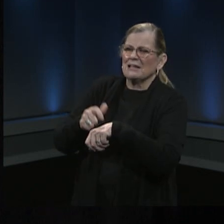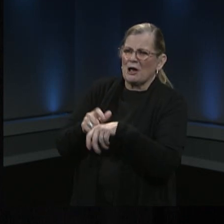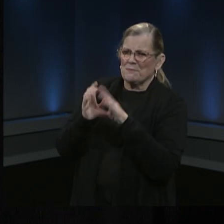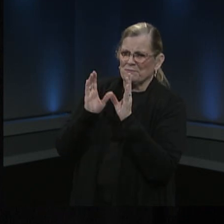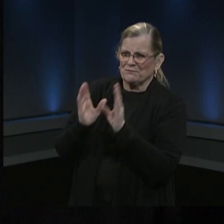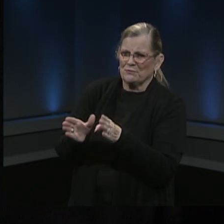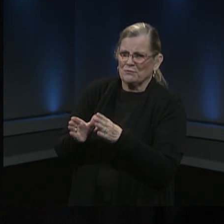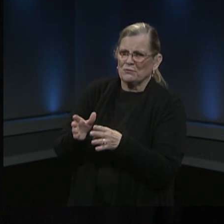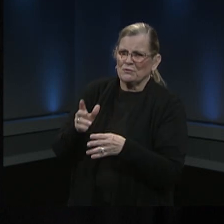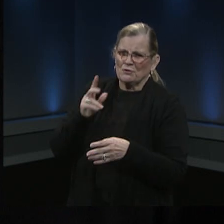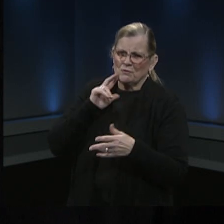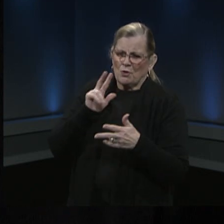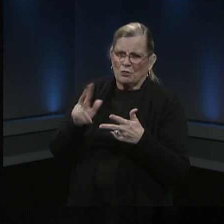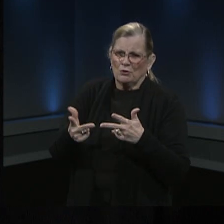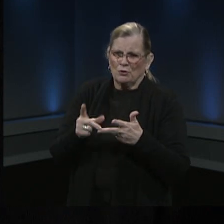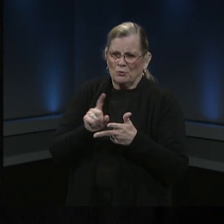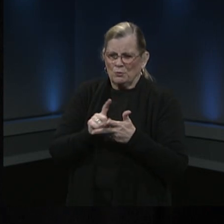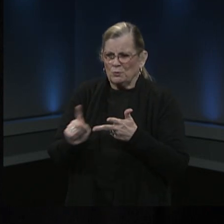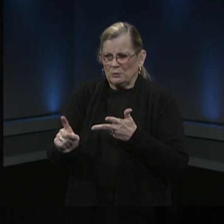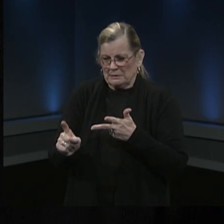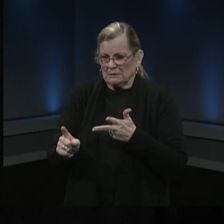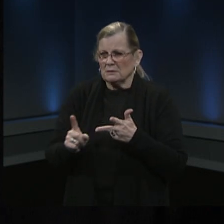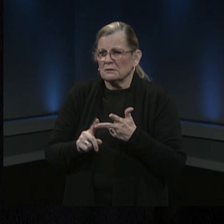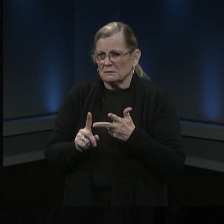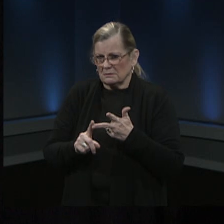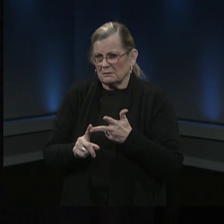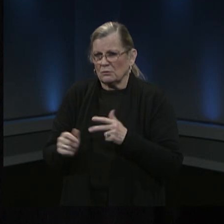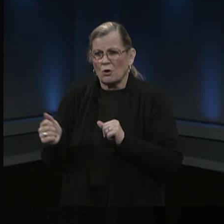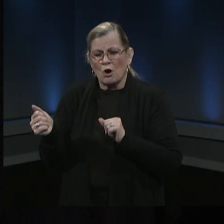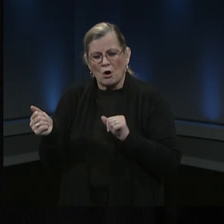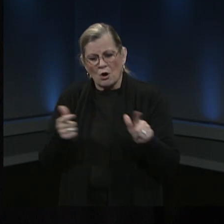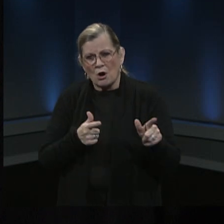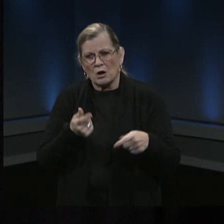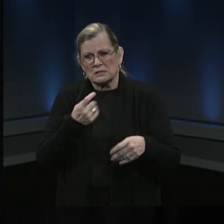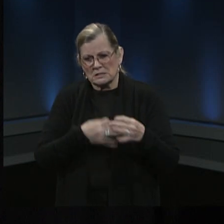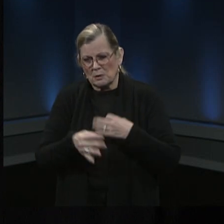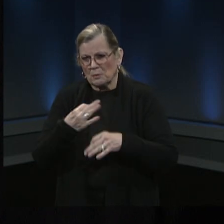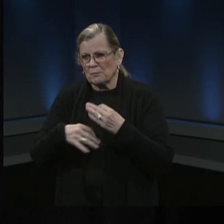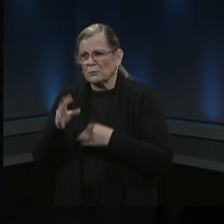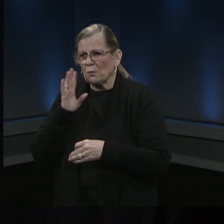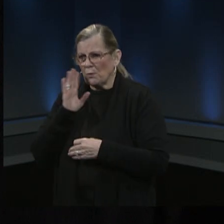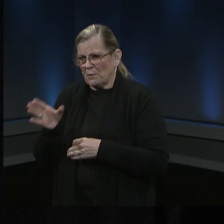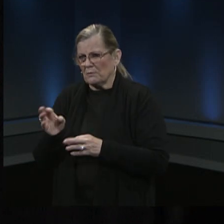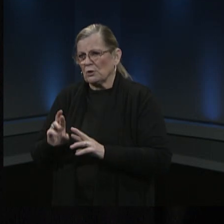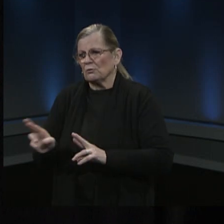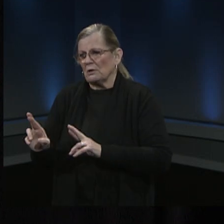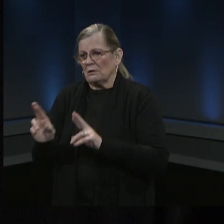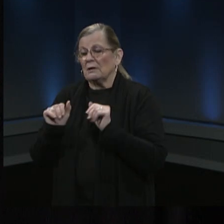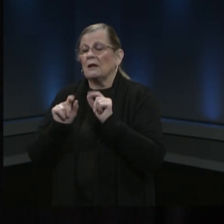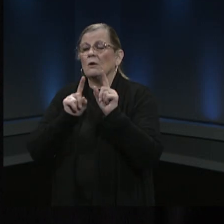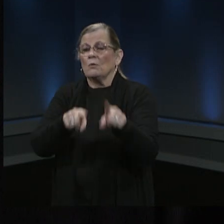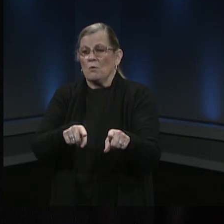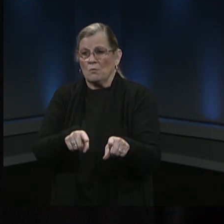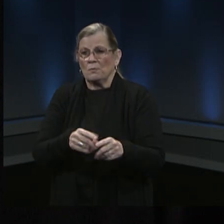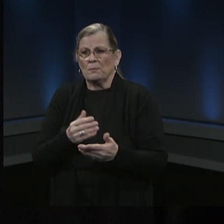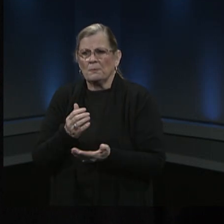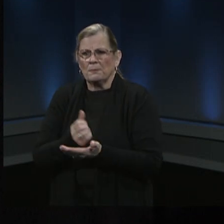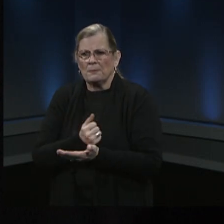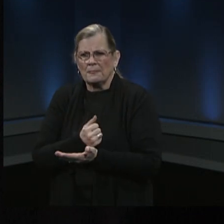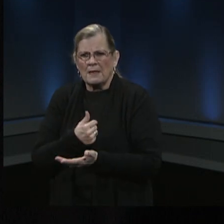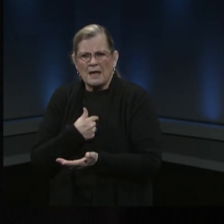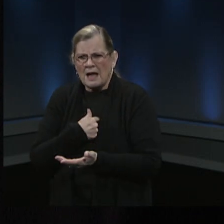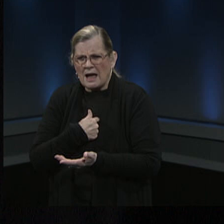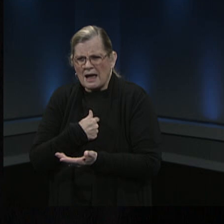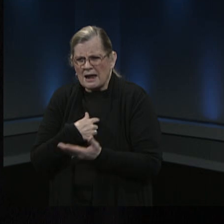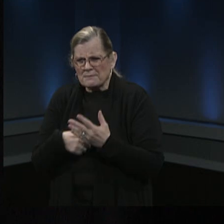so all substitutes will have an opportunity to get vaccinated if i may just take a moment to talk a little bit about